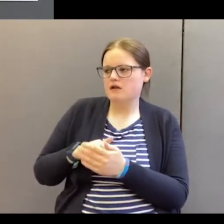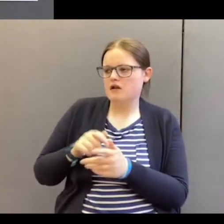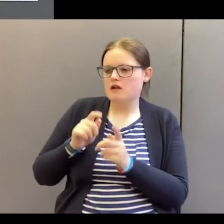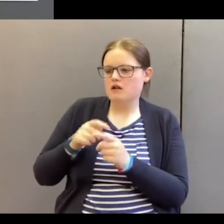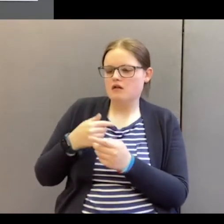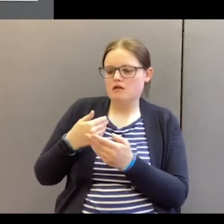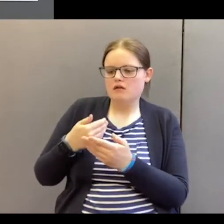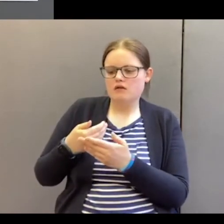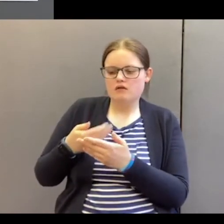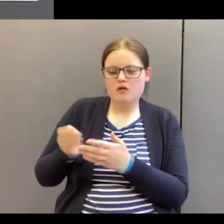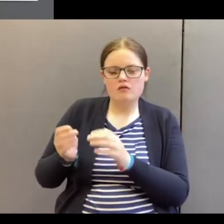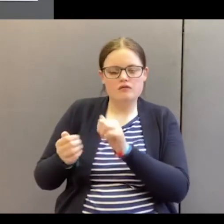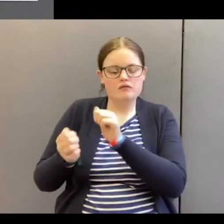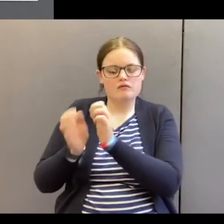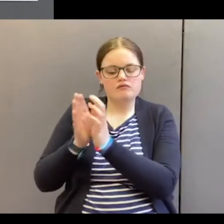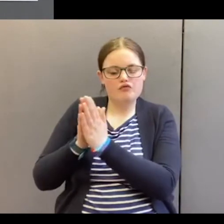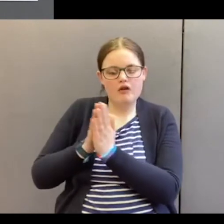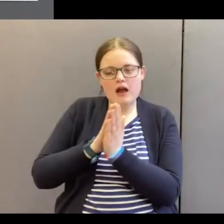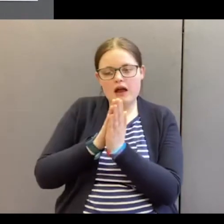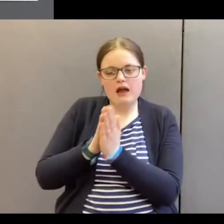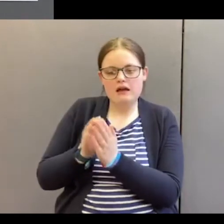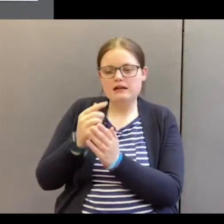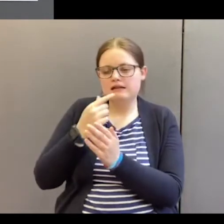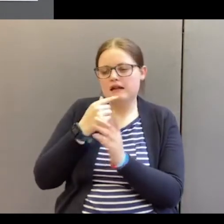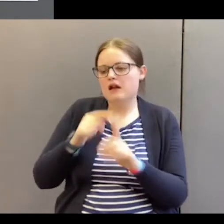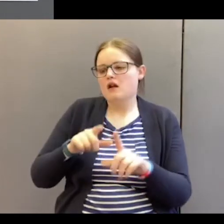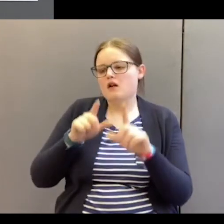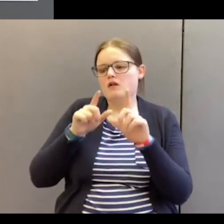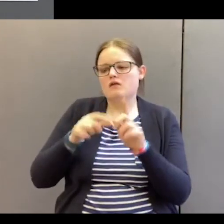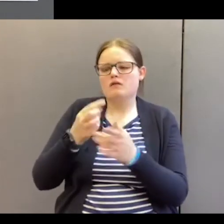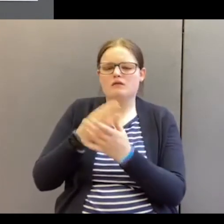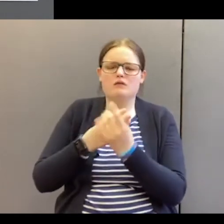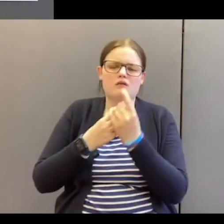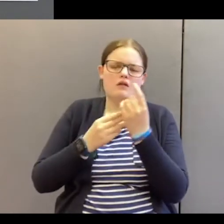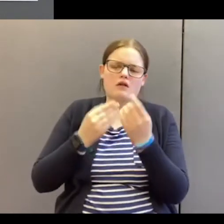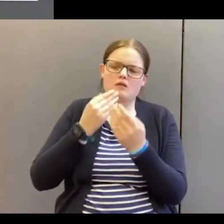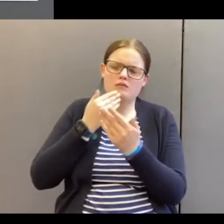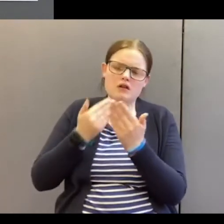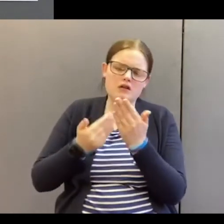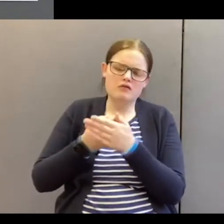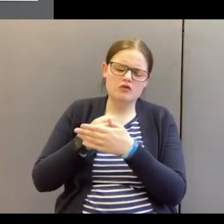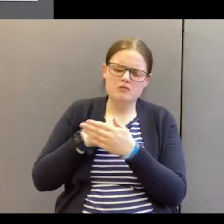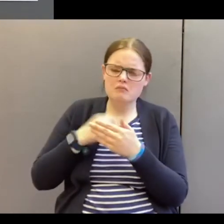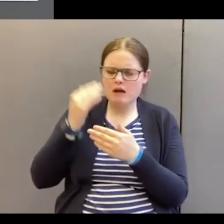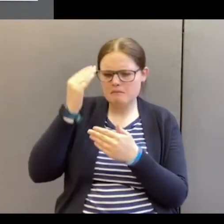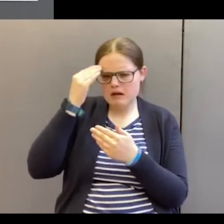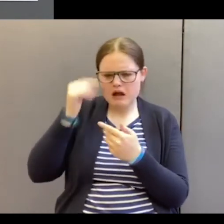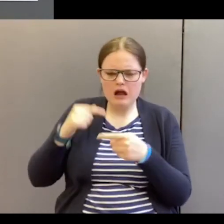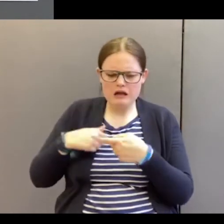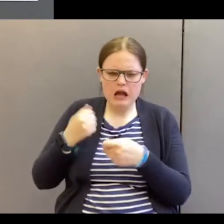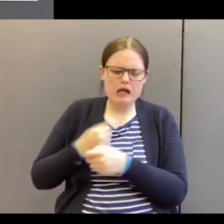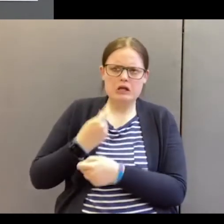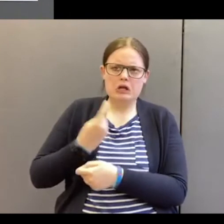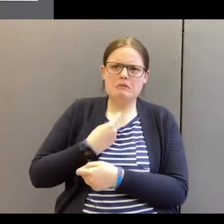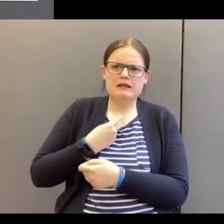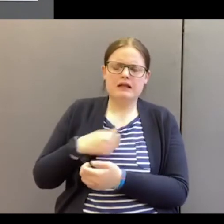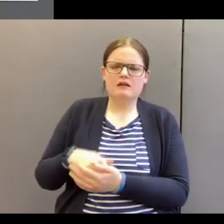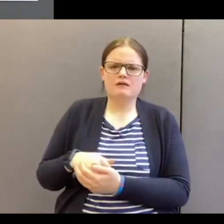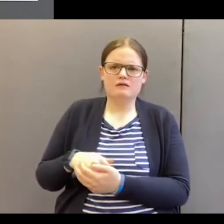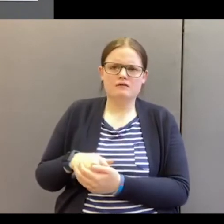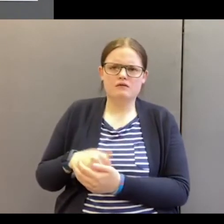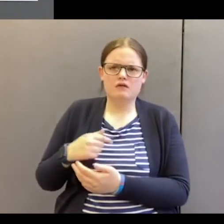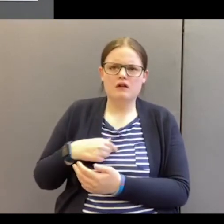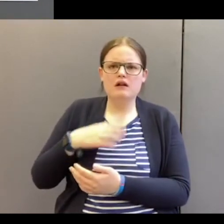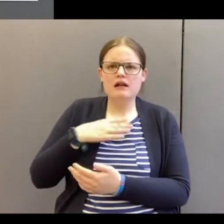prayer. I say, Lord God, renew my mind, I can't do this. I need the